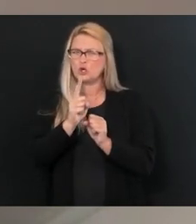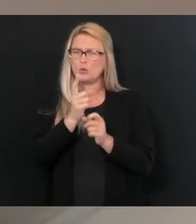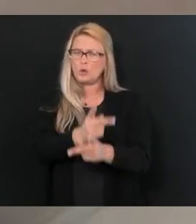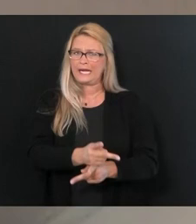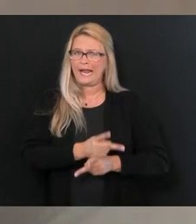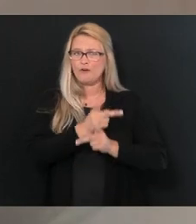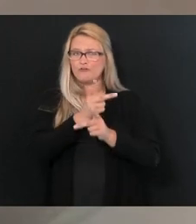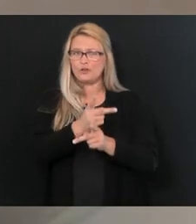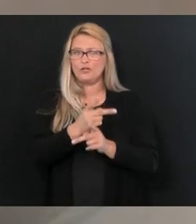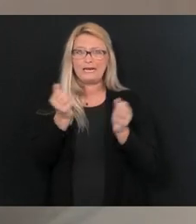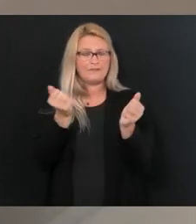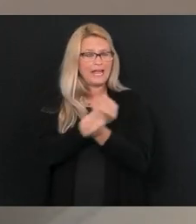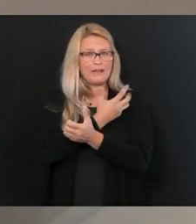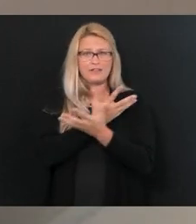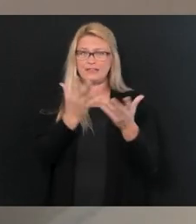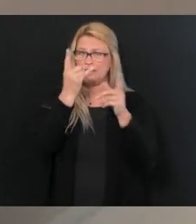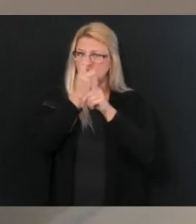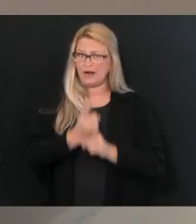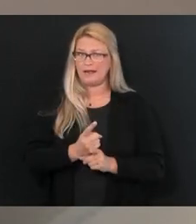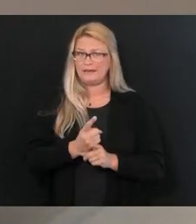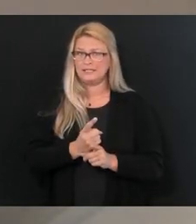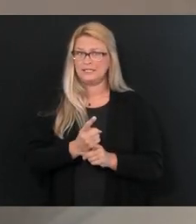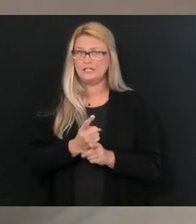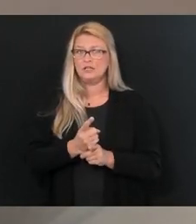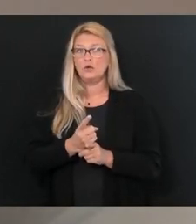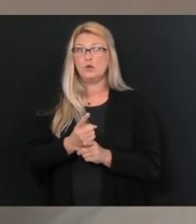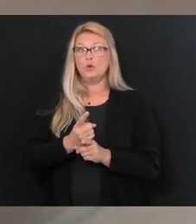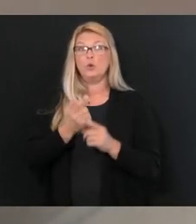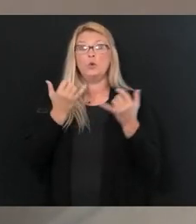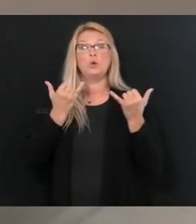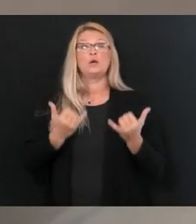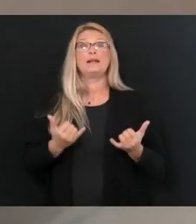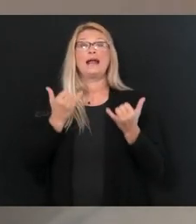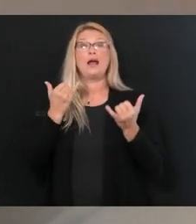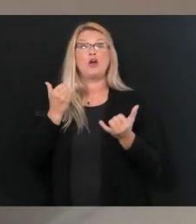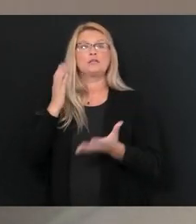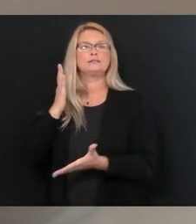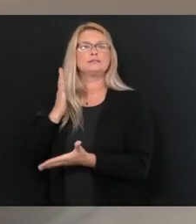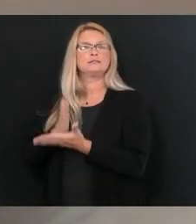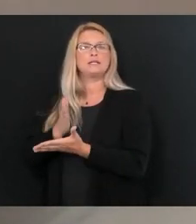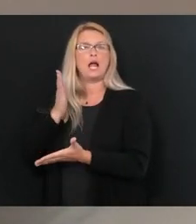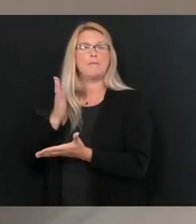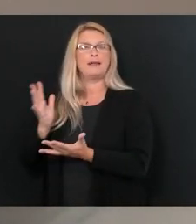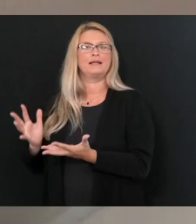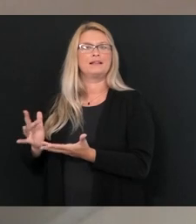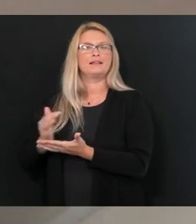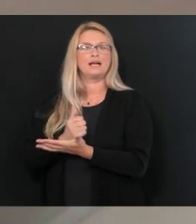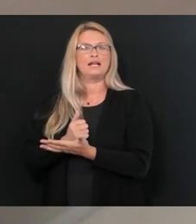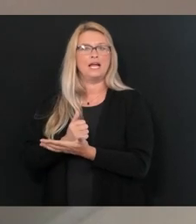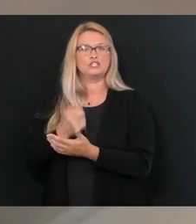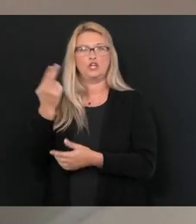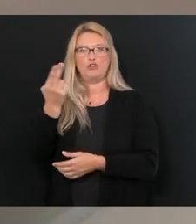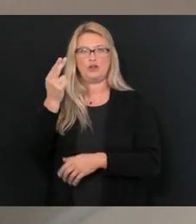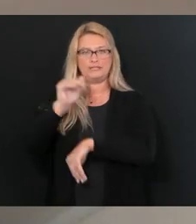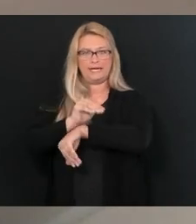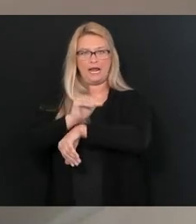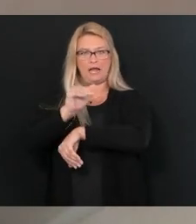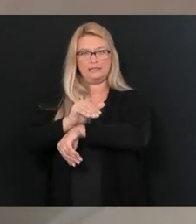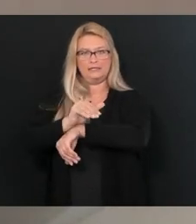everything right for the school map is we are stopping the collection of data on Thursday night.